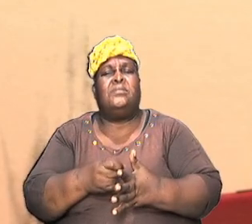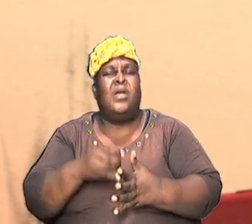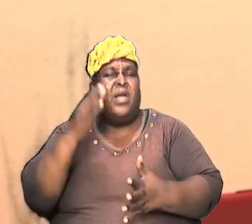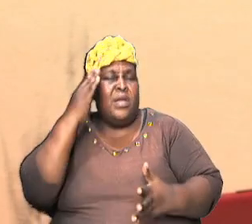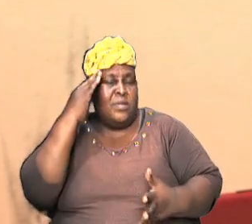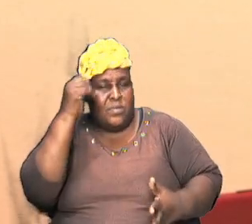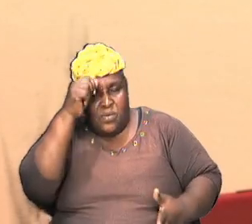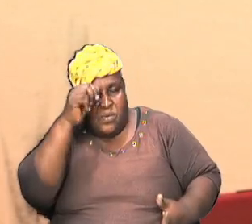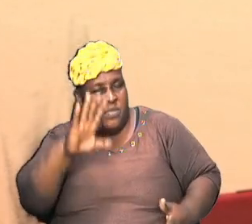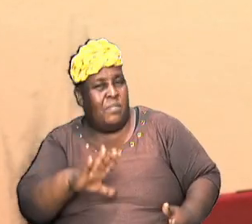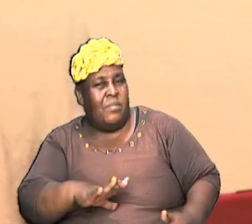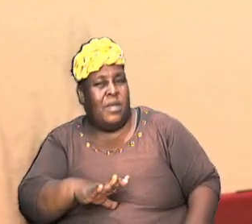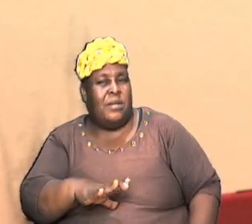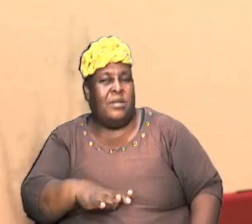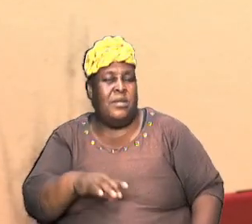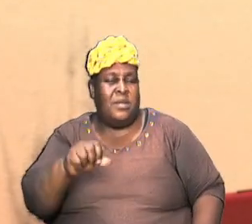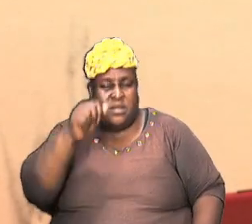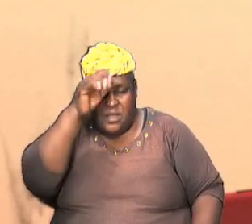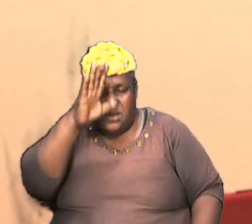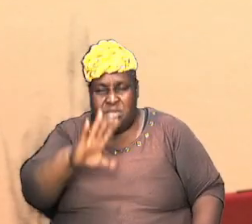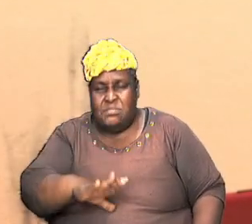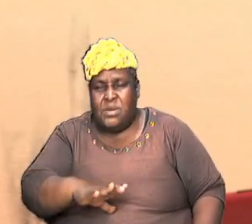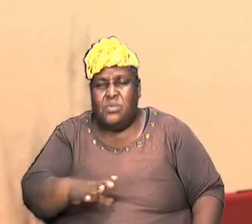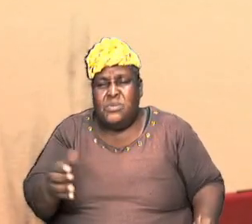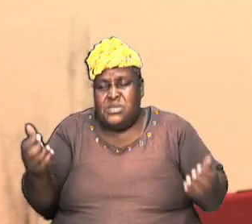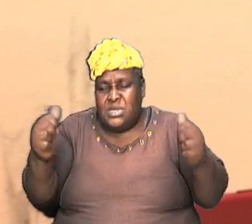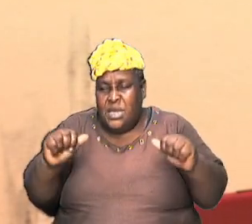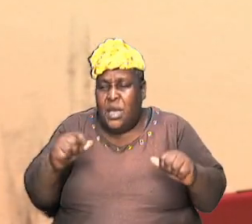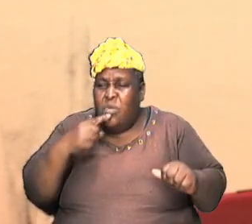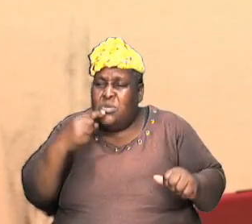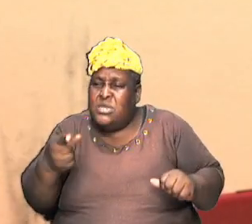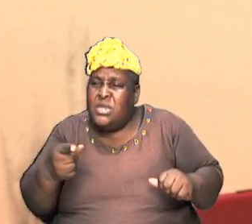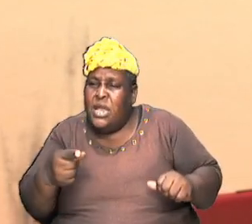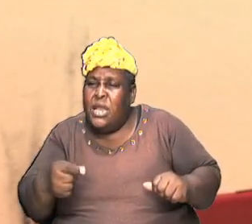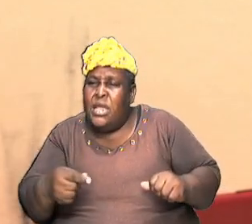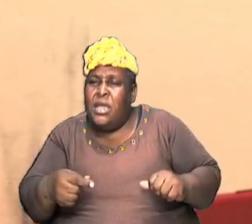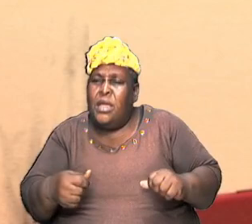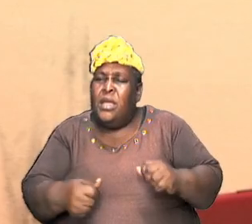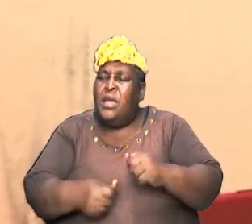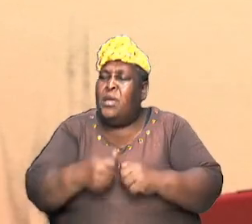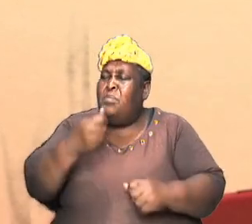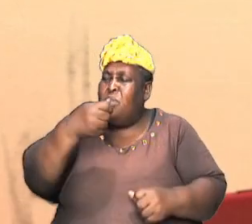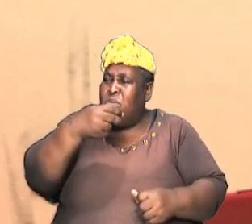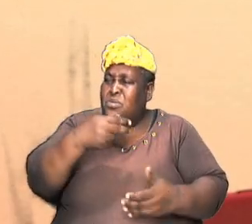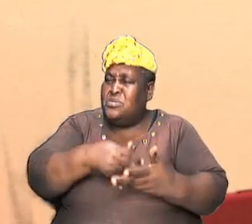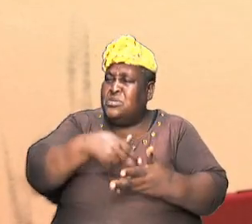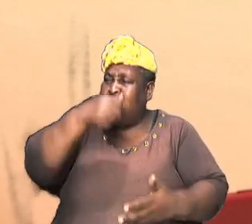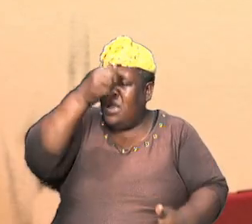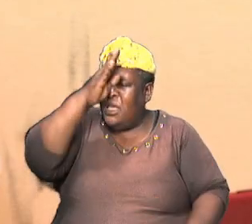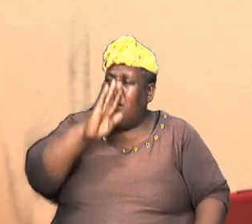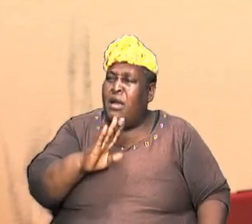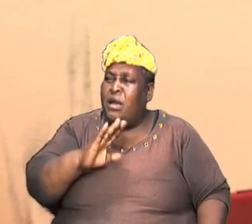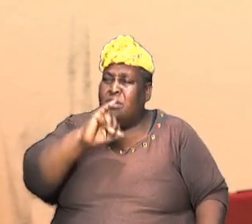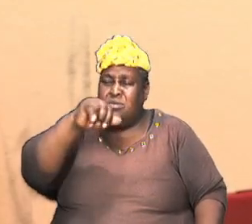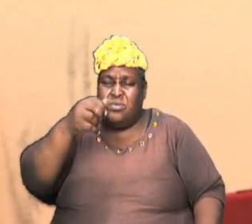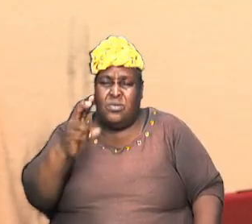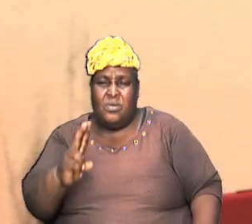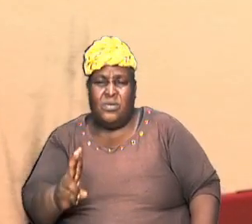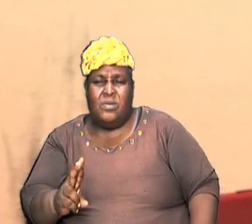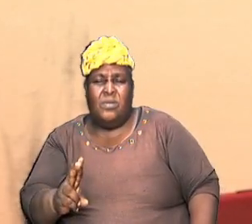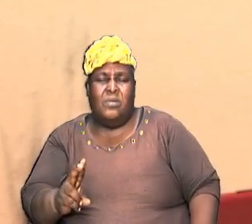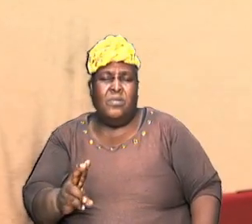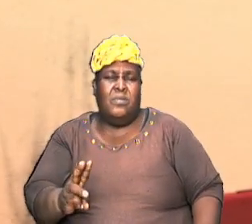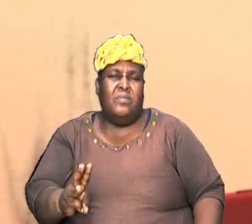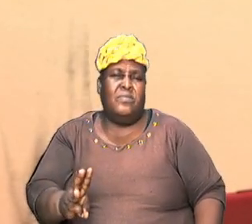this man because this man was able to tell him that the most high Jehovah was the one that so the man knew the